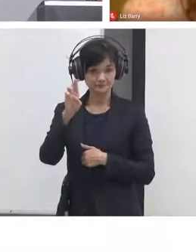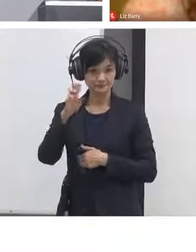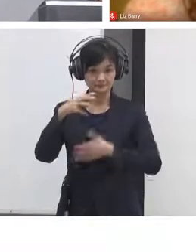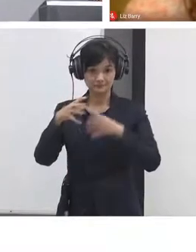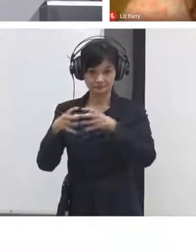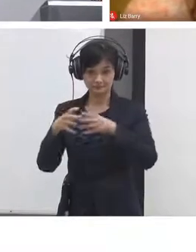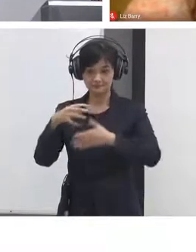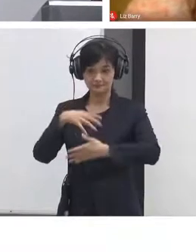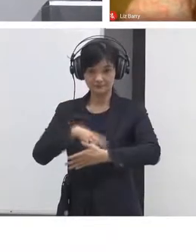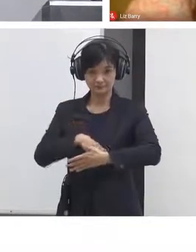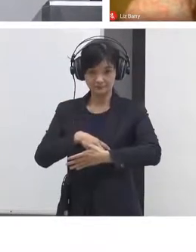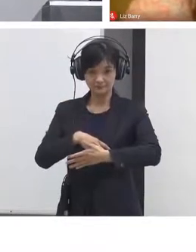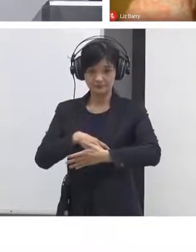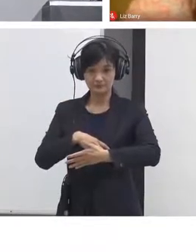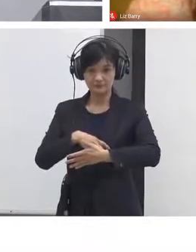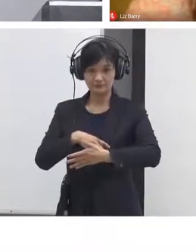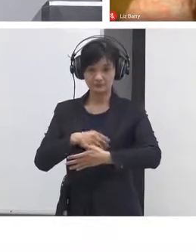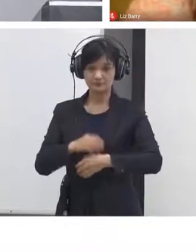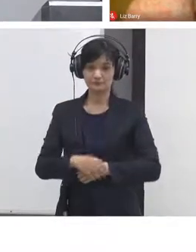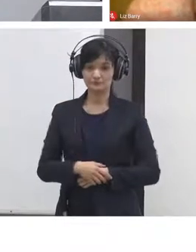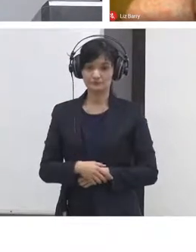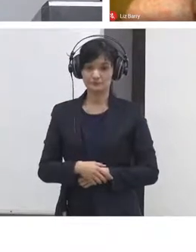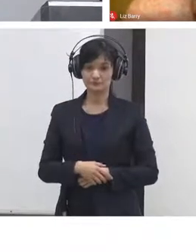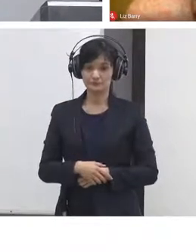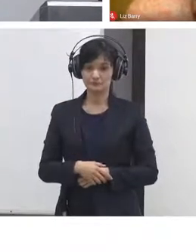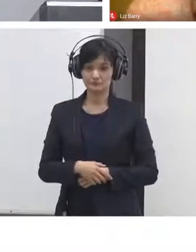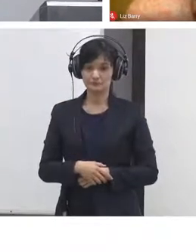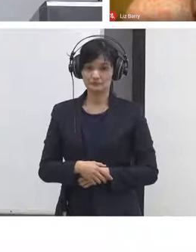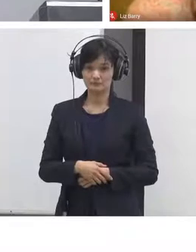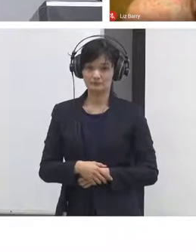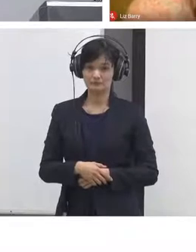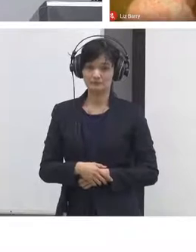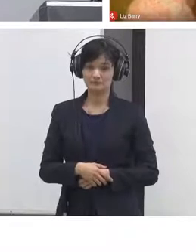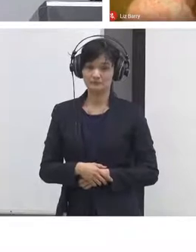involved like Chile China